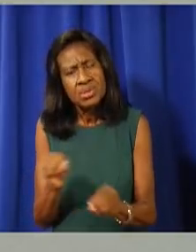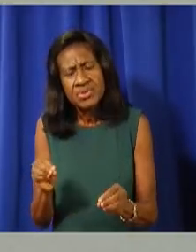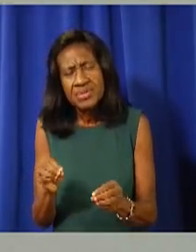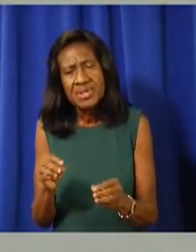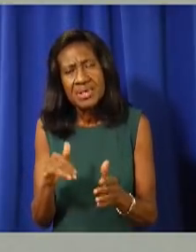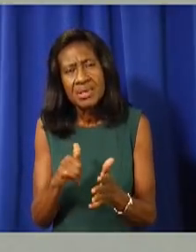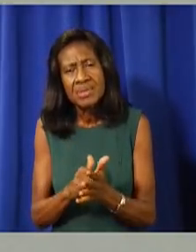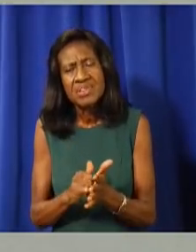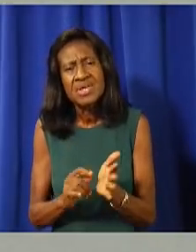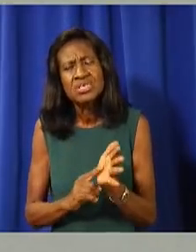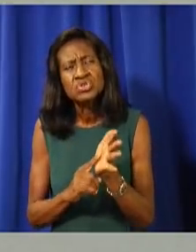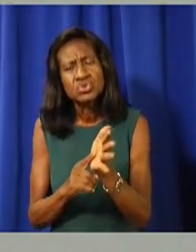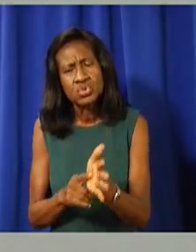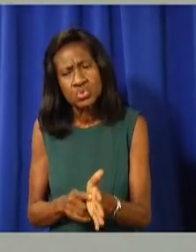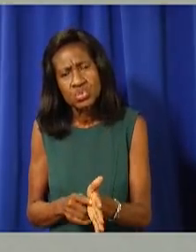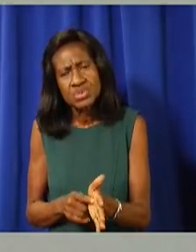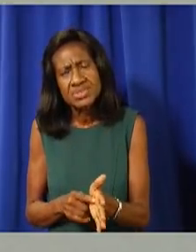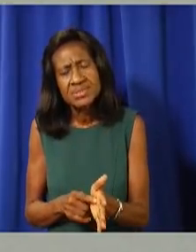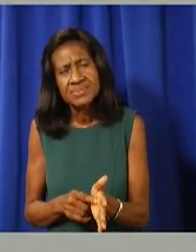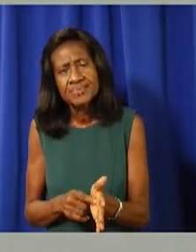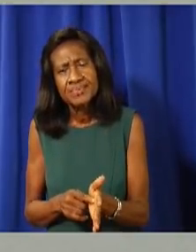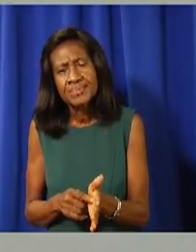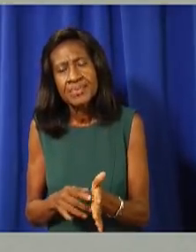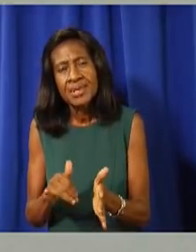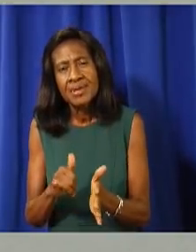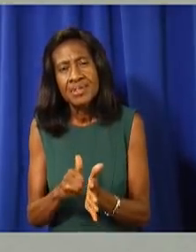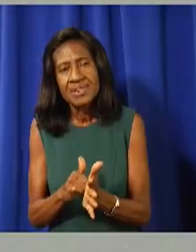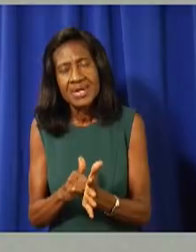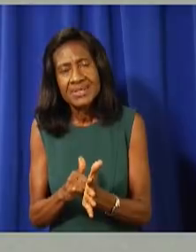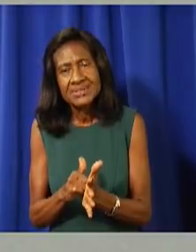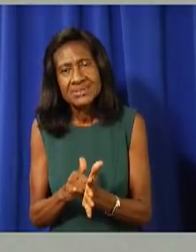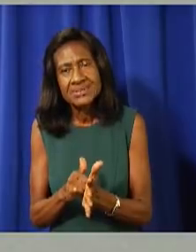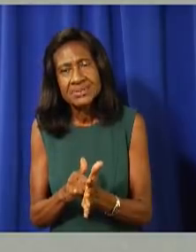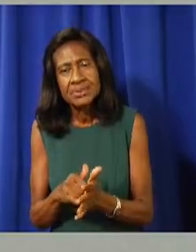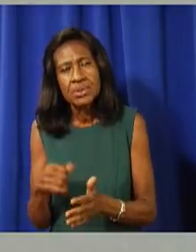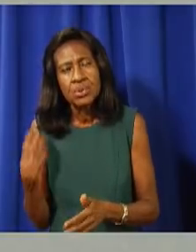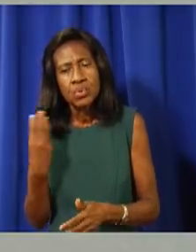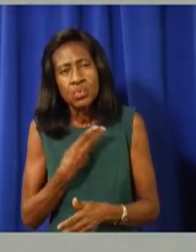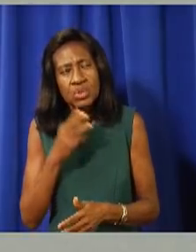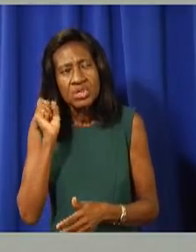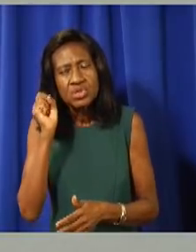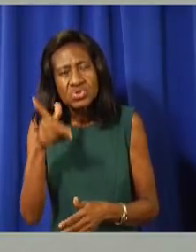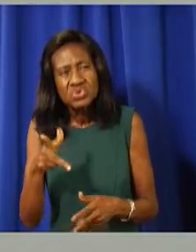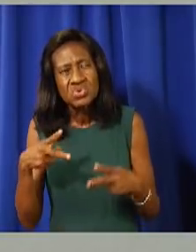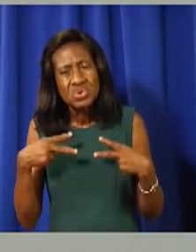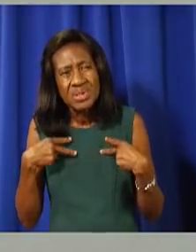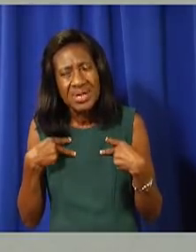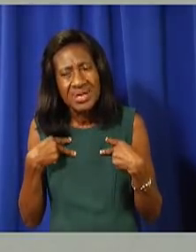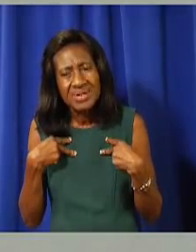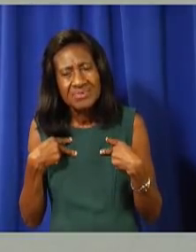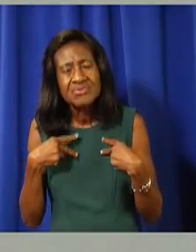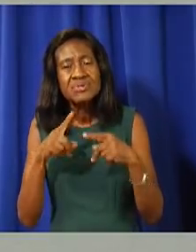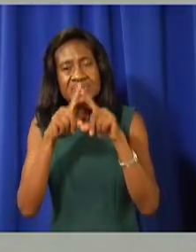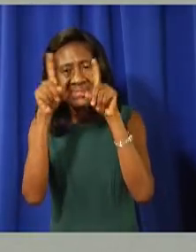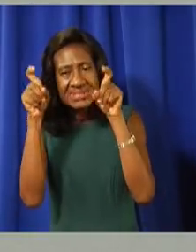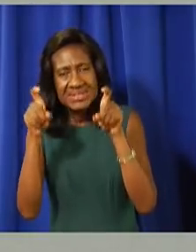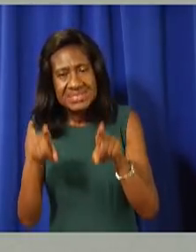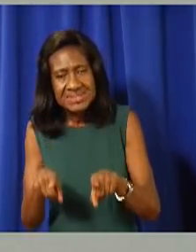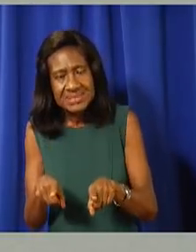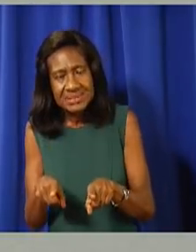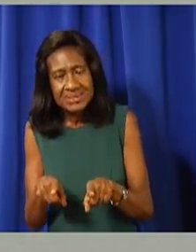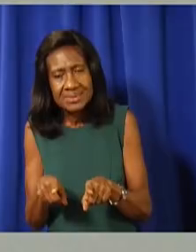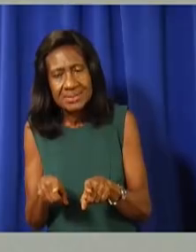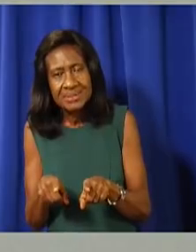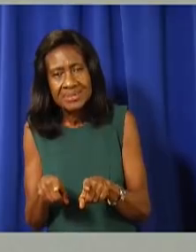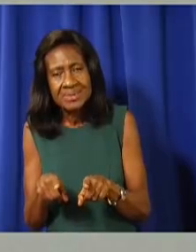There's nothing which suggests to us that, um, we should have widespread surveillance testing, um, within the